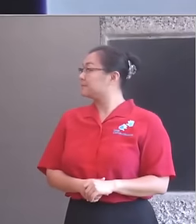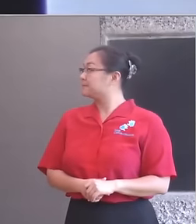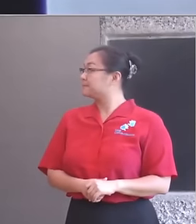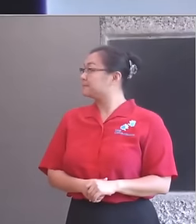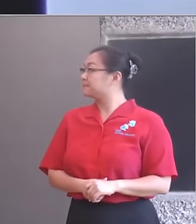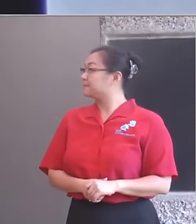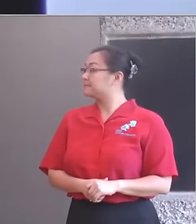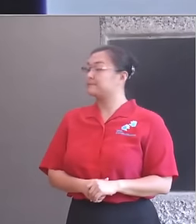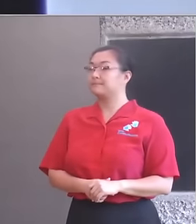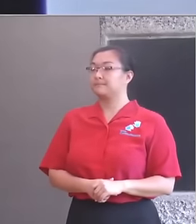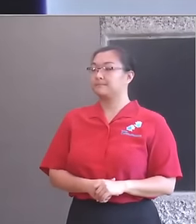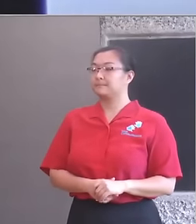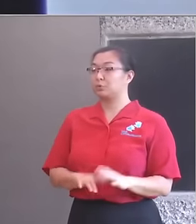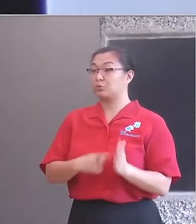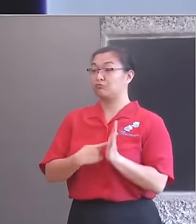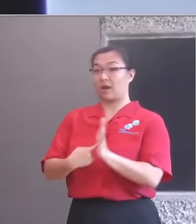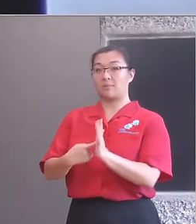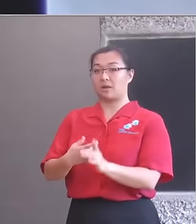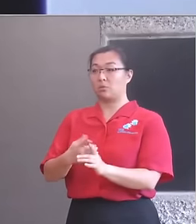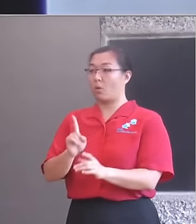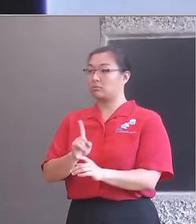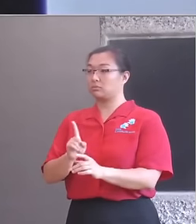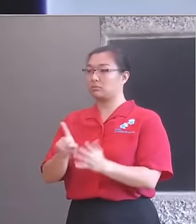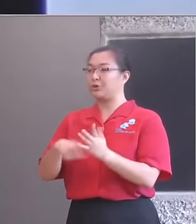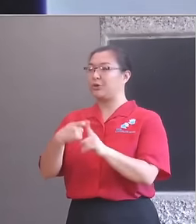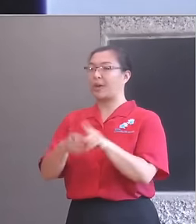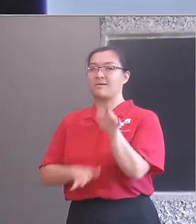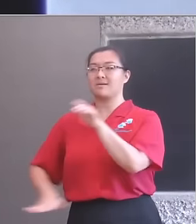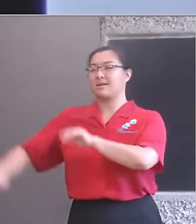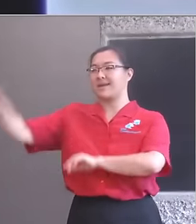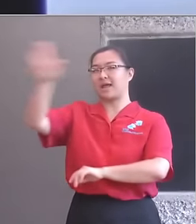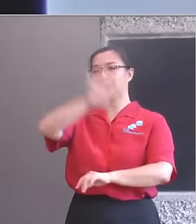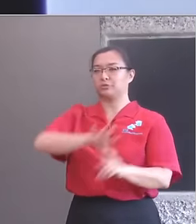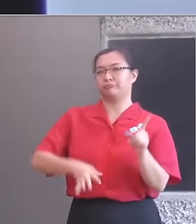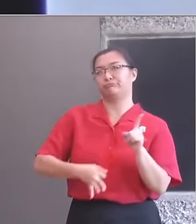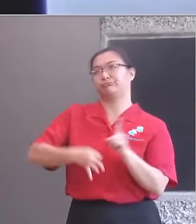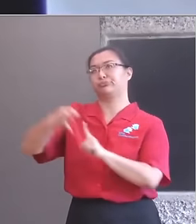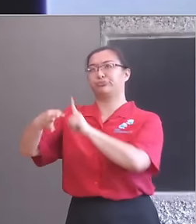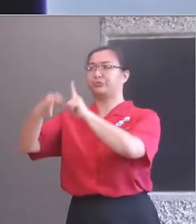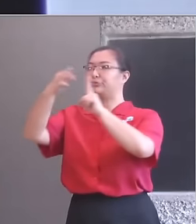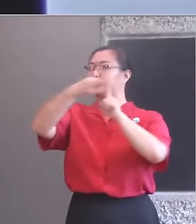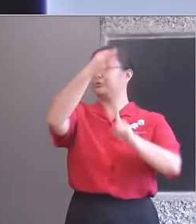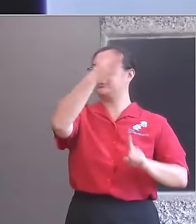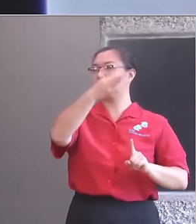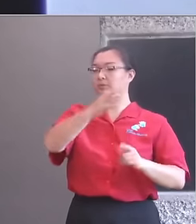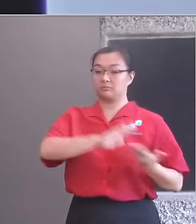improved national cultural infrastructure and a more developed local delivery.